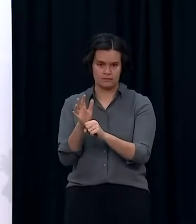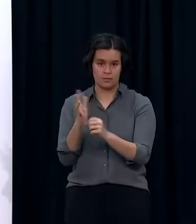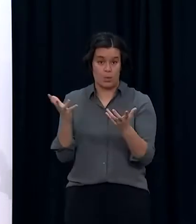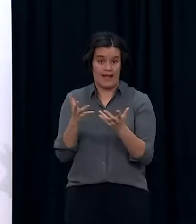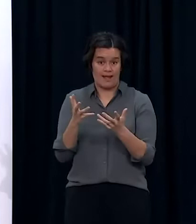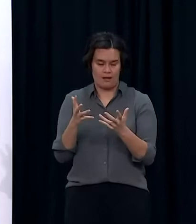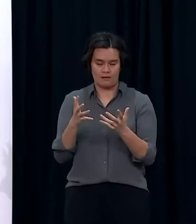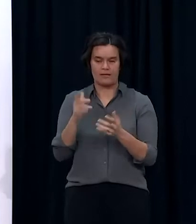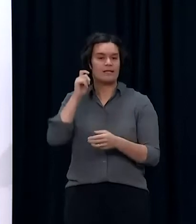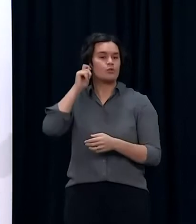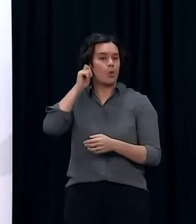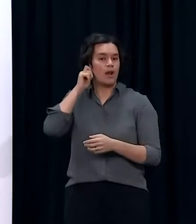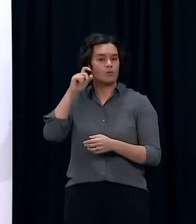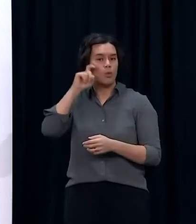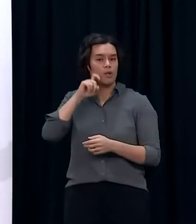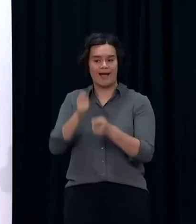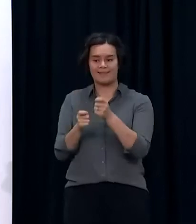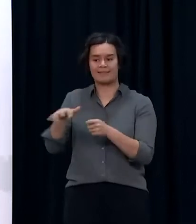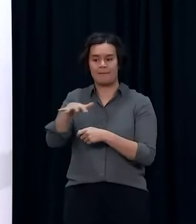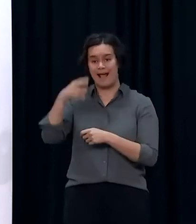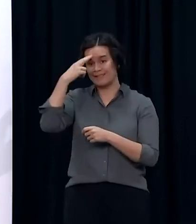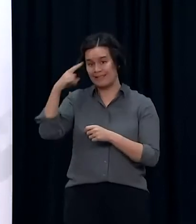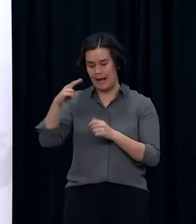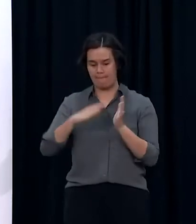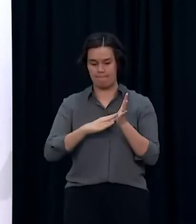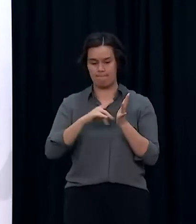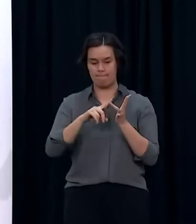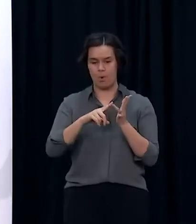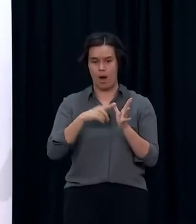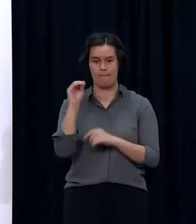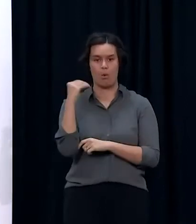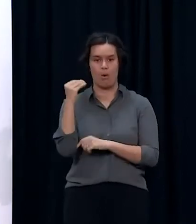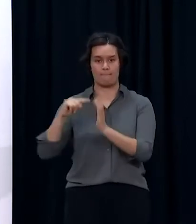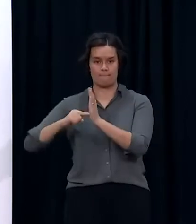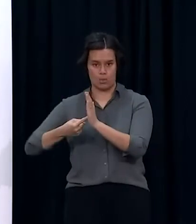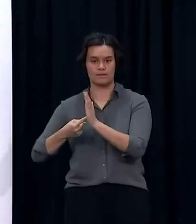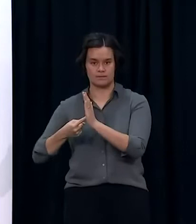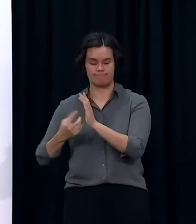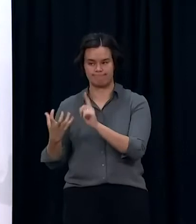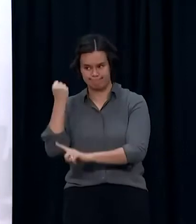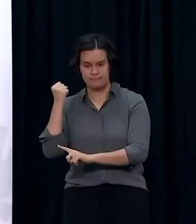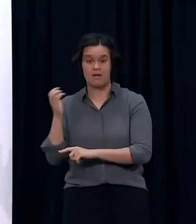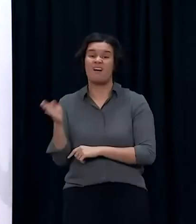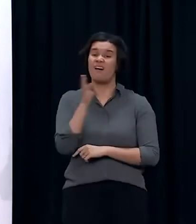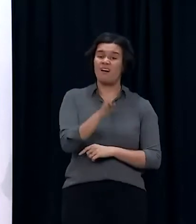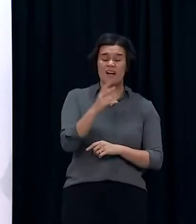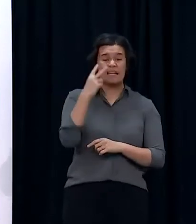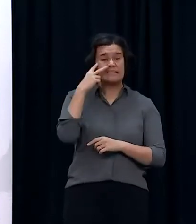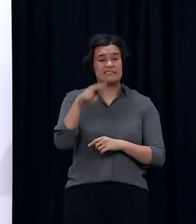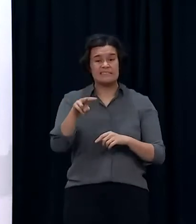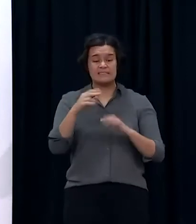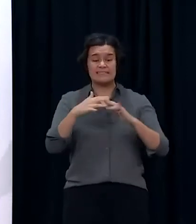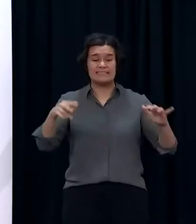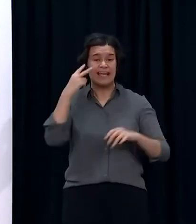samples from other sites in Wellington, at Porirua, Seaview and Karori, are all negative. Wastewater testing in Auckland